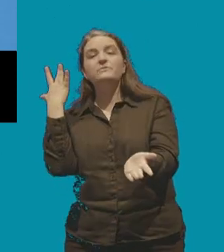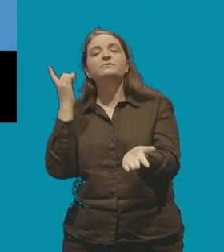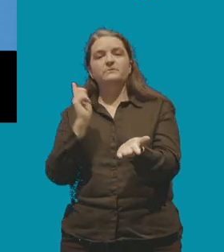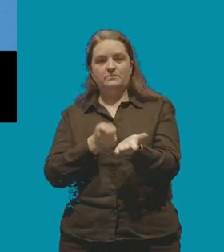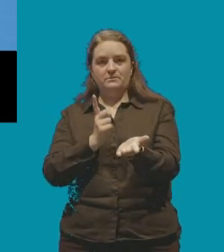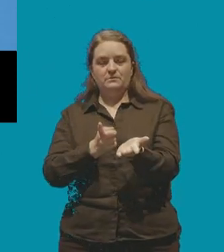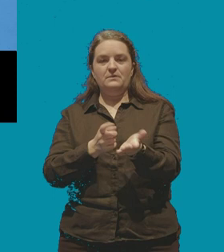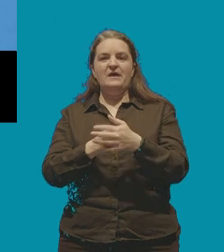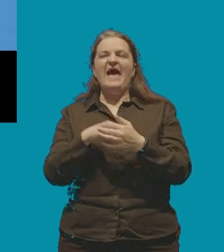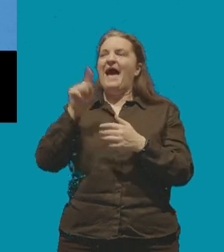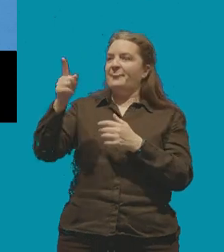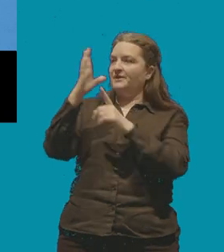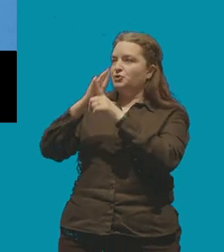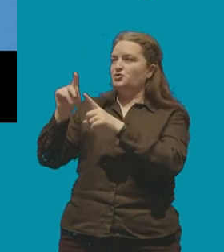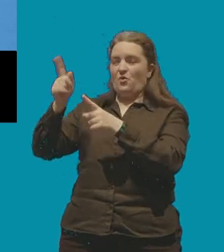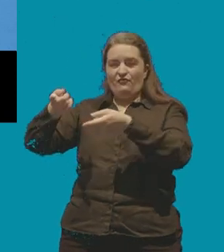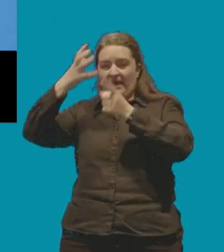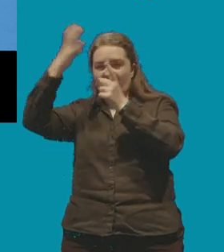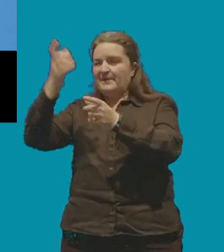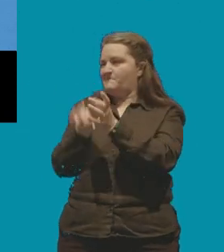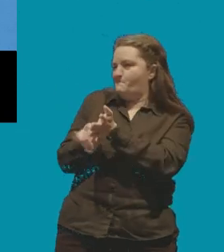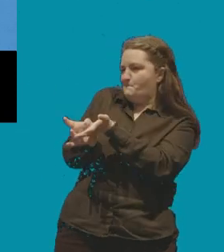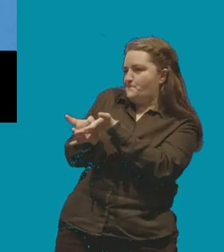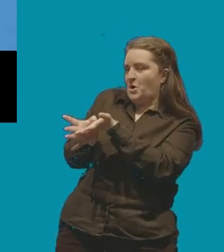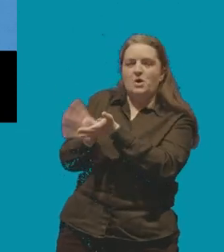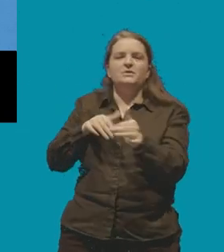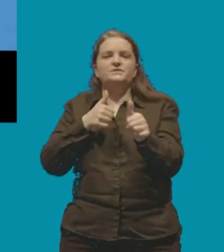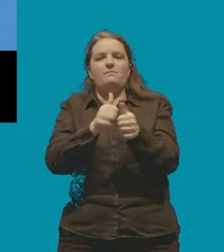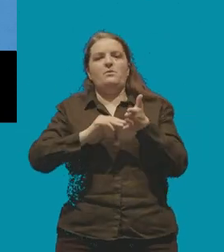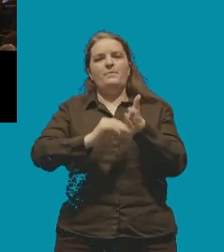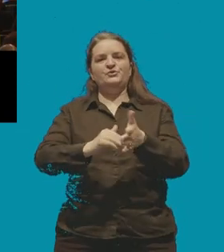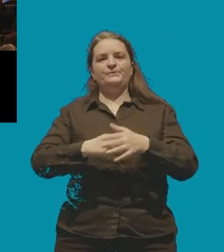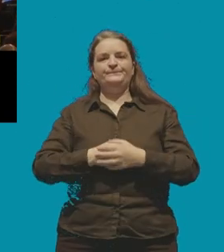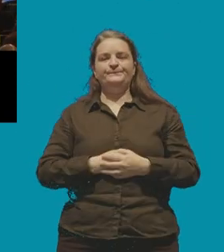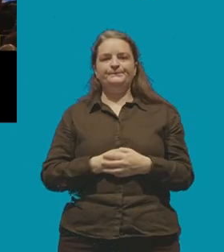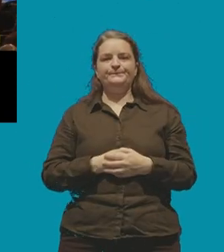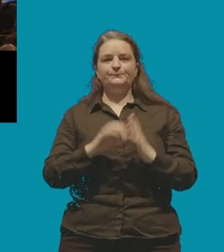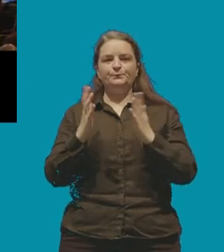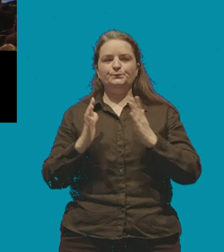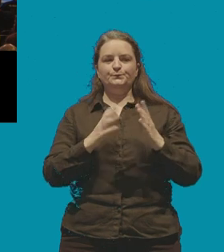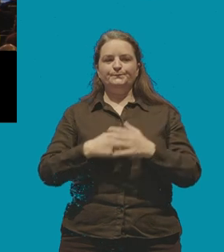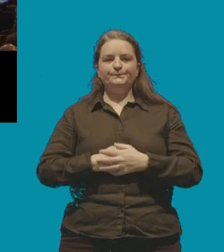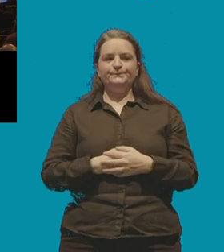send this rancid to the administration in the same way support the motion so